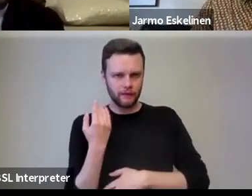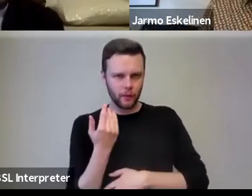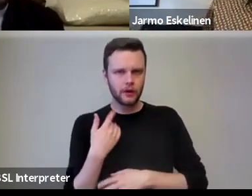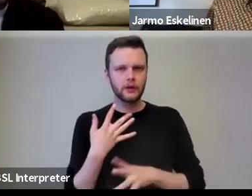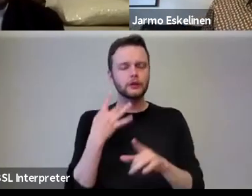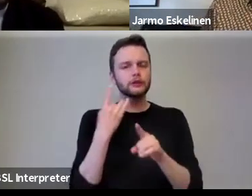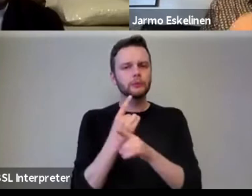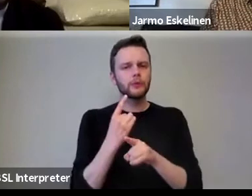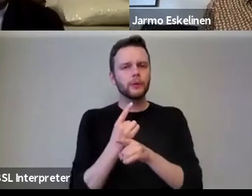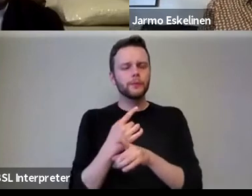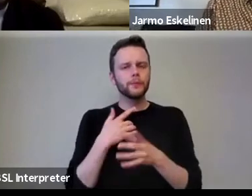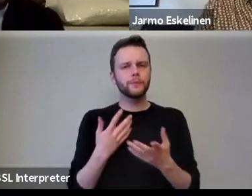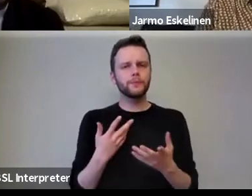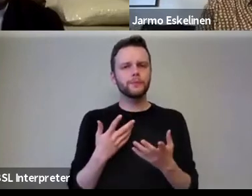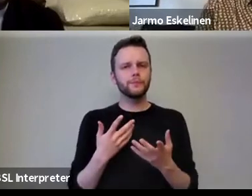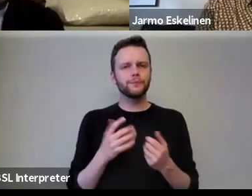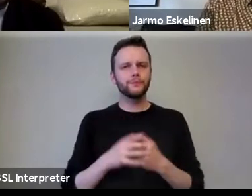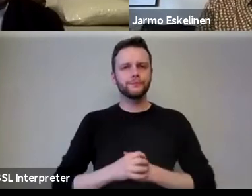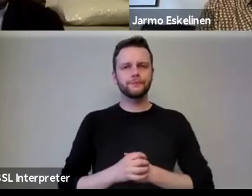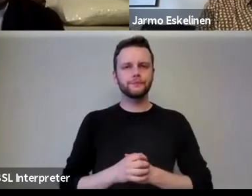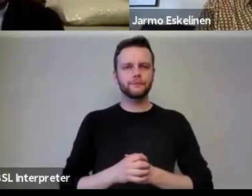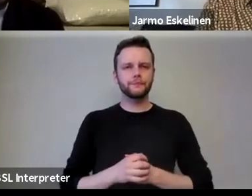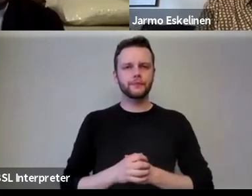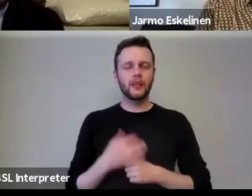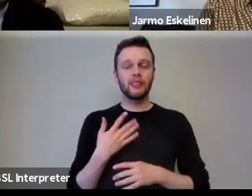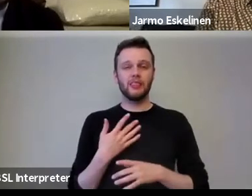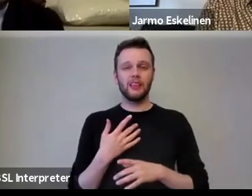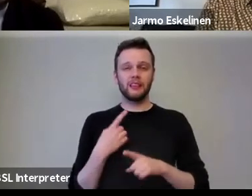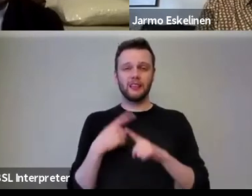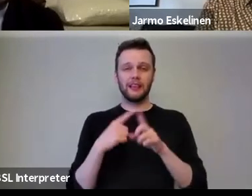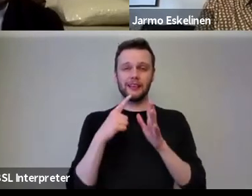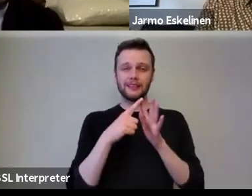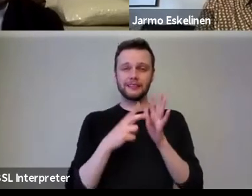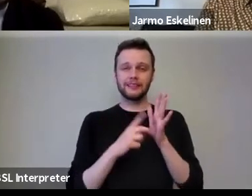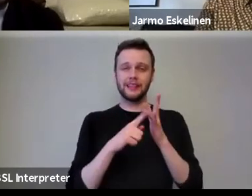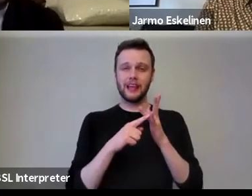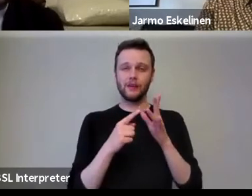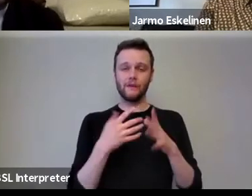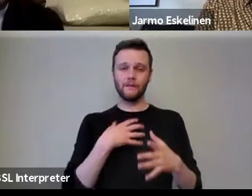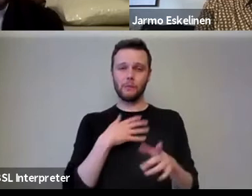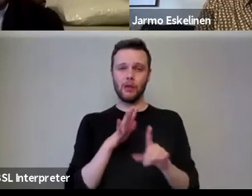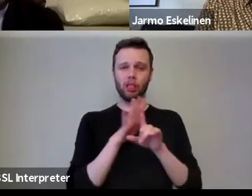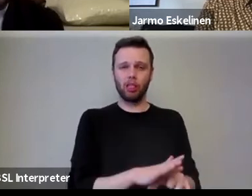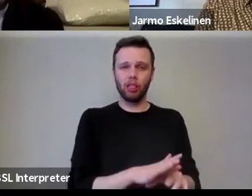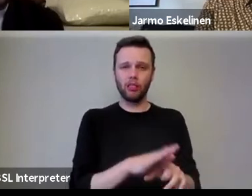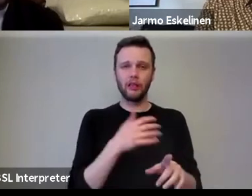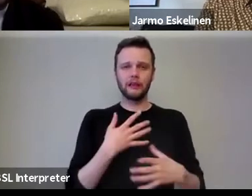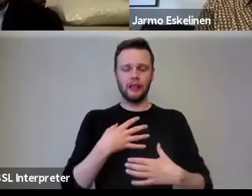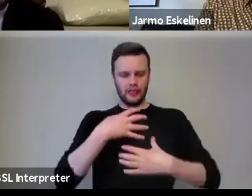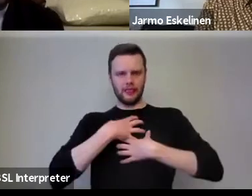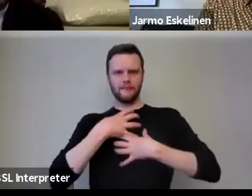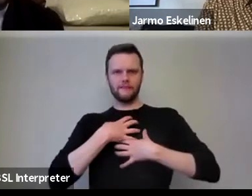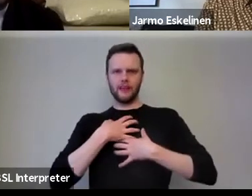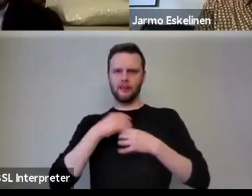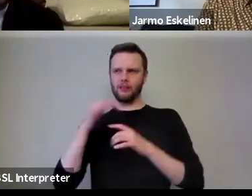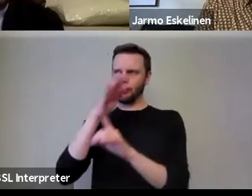the, the xenophobia and the fear that is prevalent in our